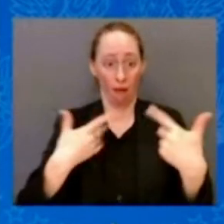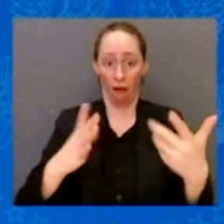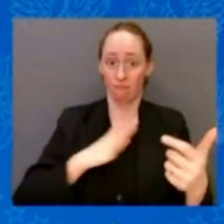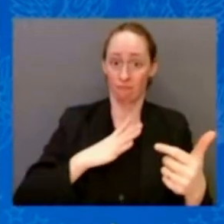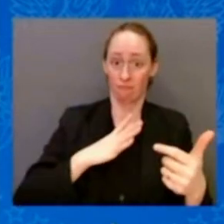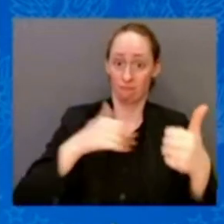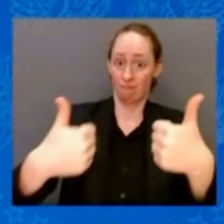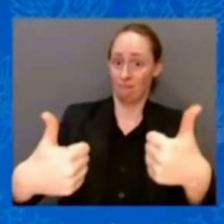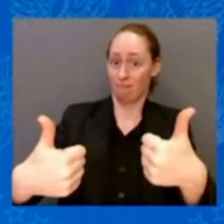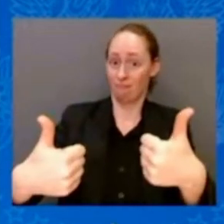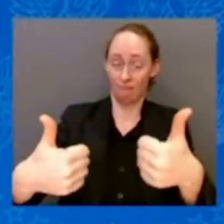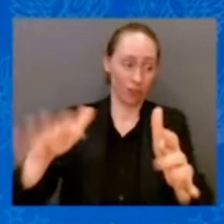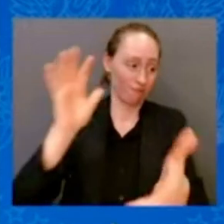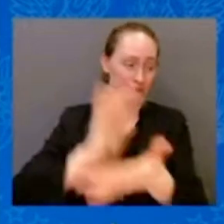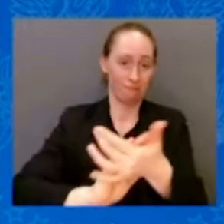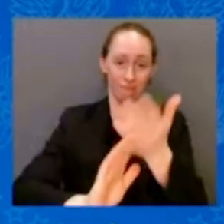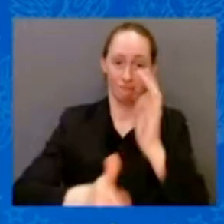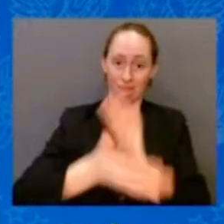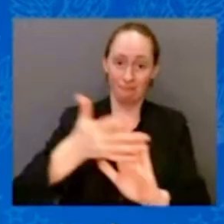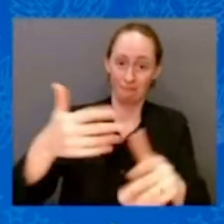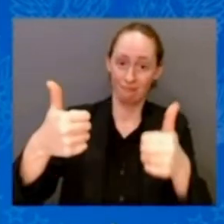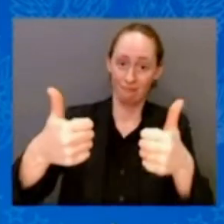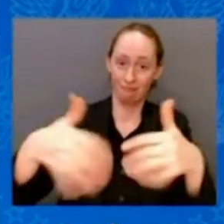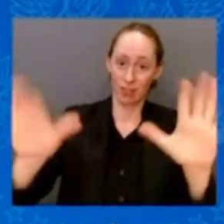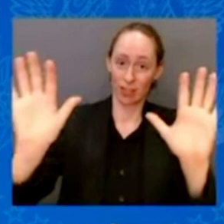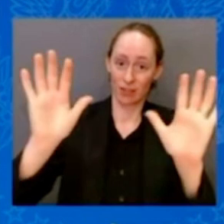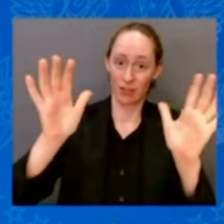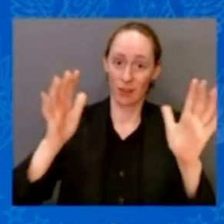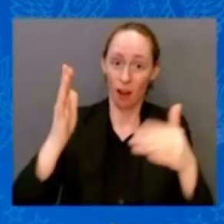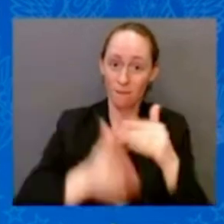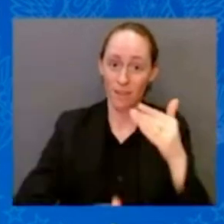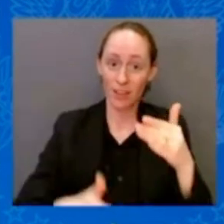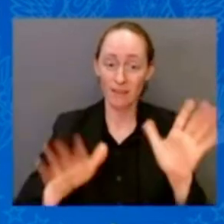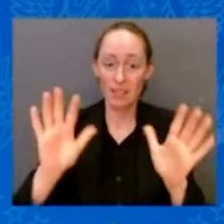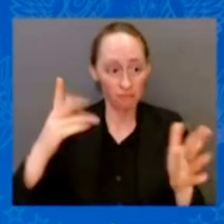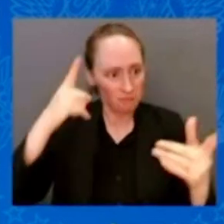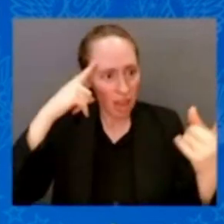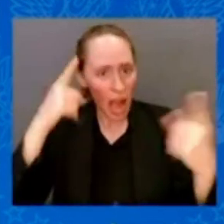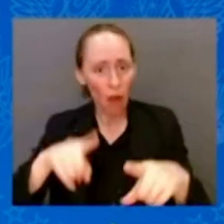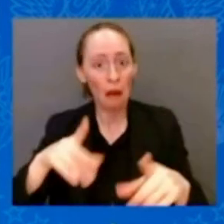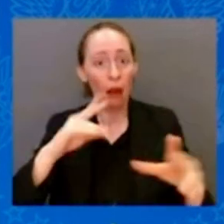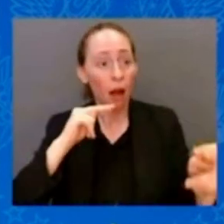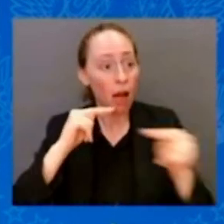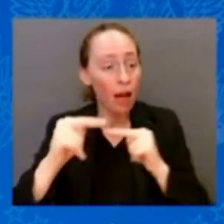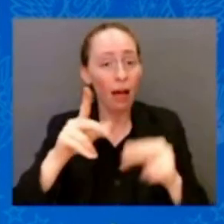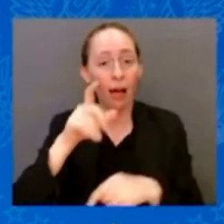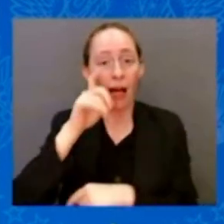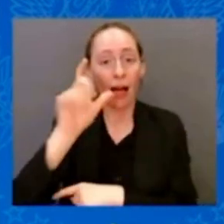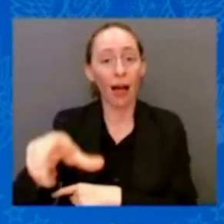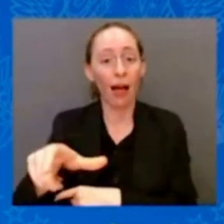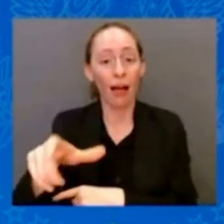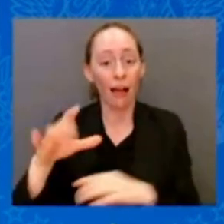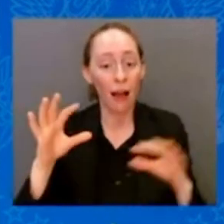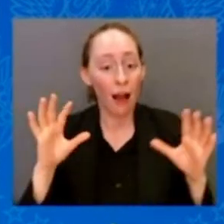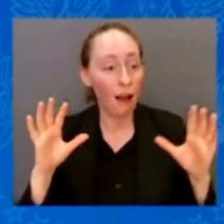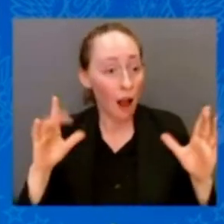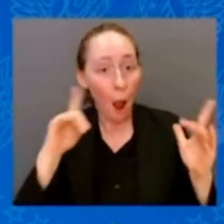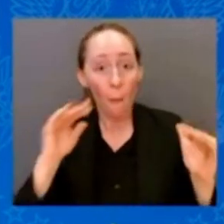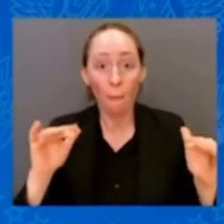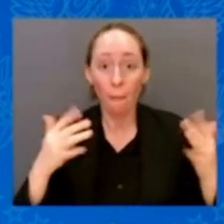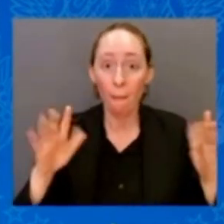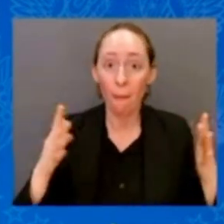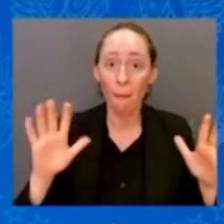Sounded like they agreed to take these cuts off the table. I sure hope so. I really mean it. I hope so. Because they stood up, the vast majority, and said,